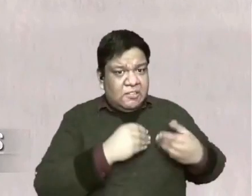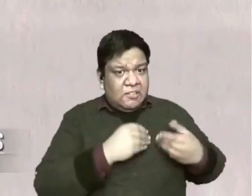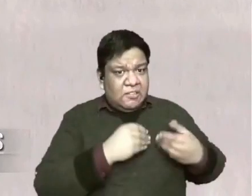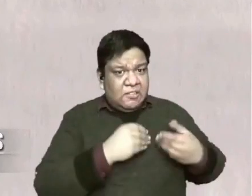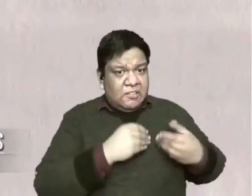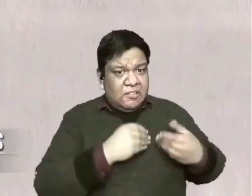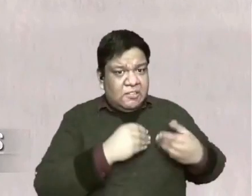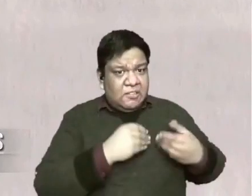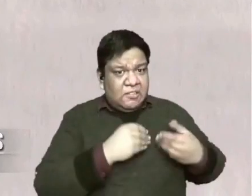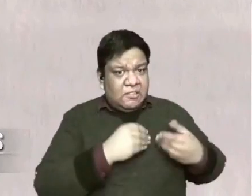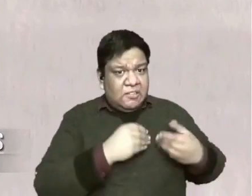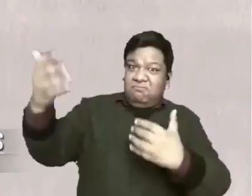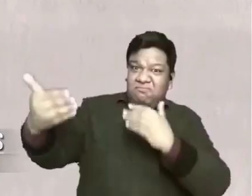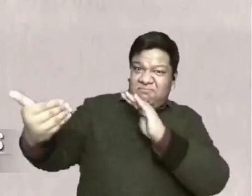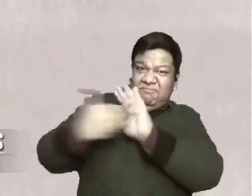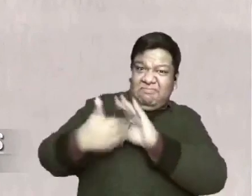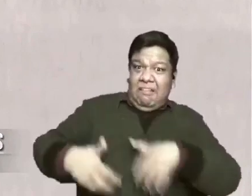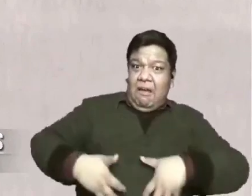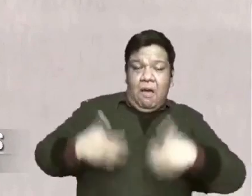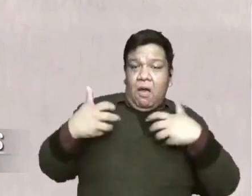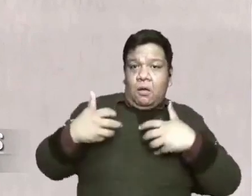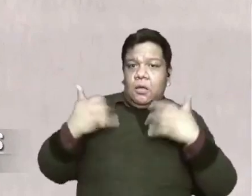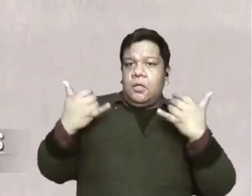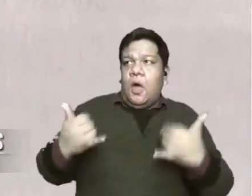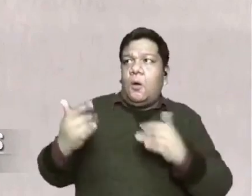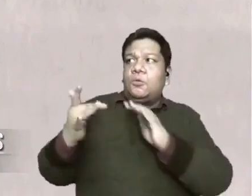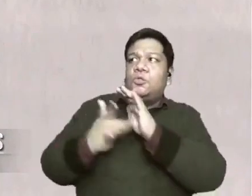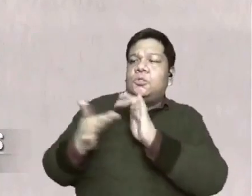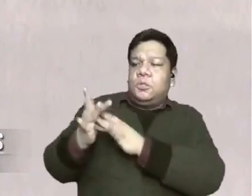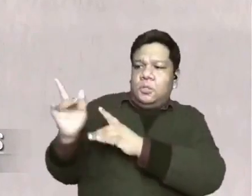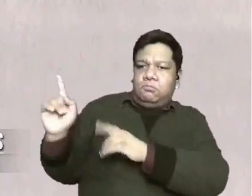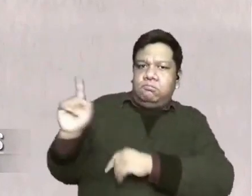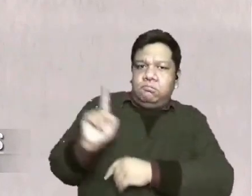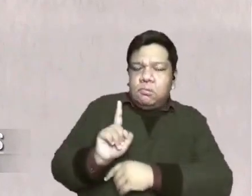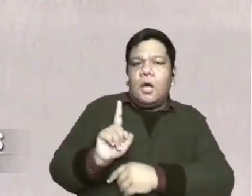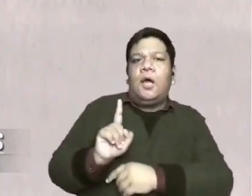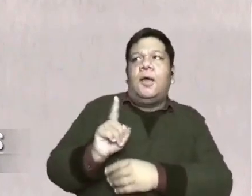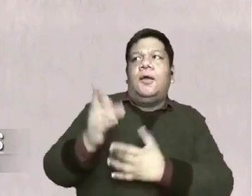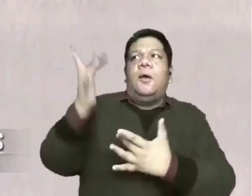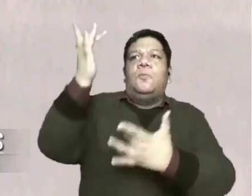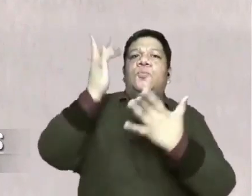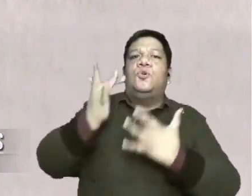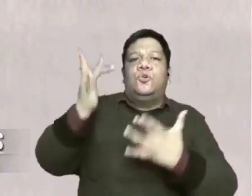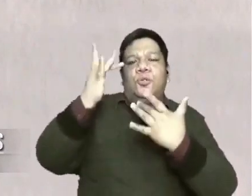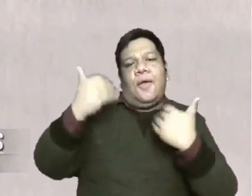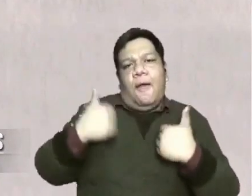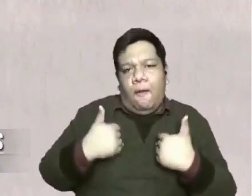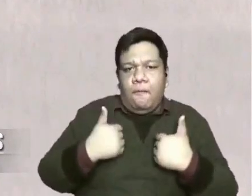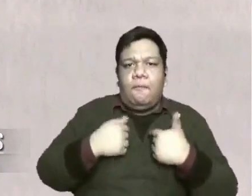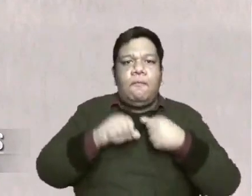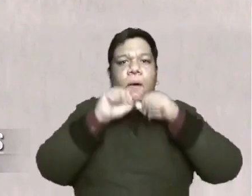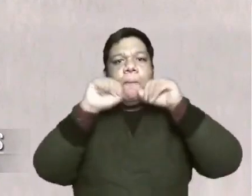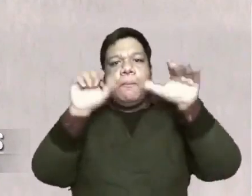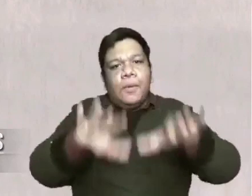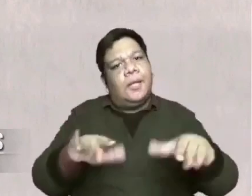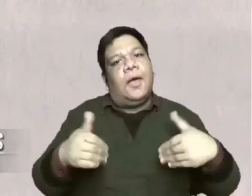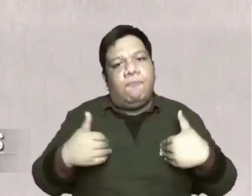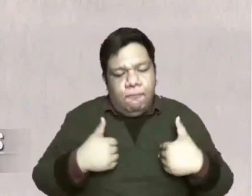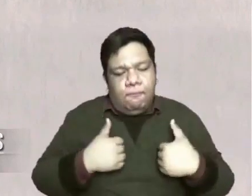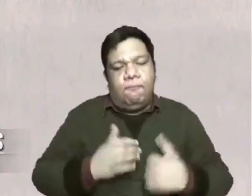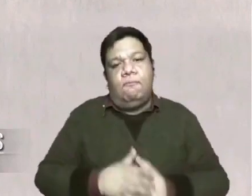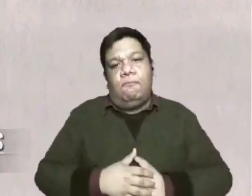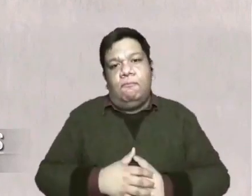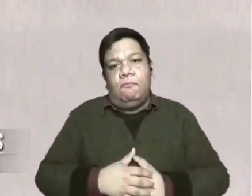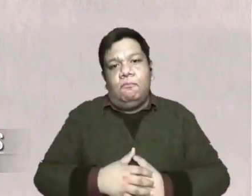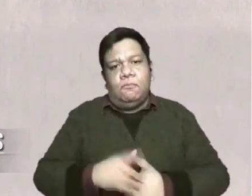of God's mercy. You are now subject to His favor and blessing. And in